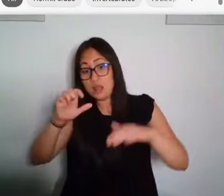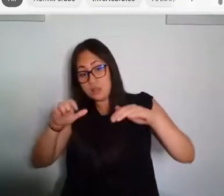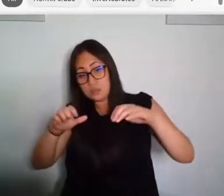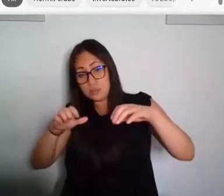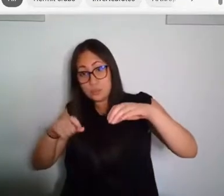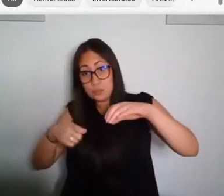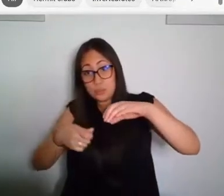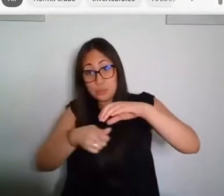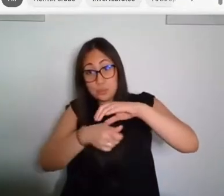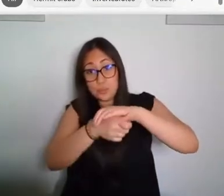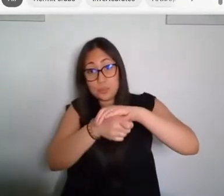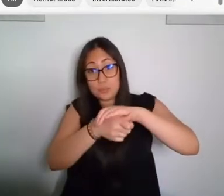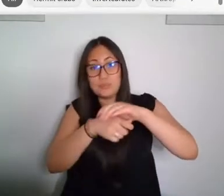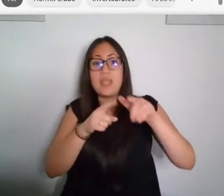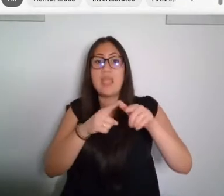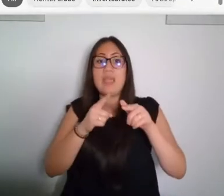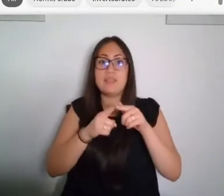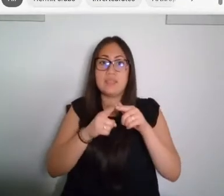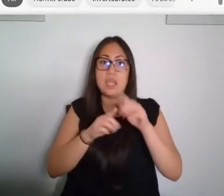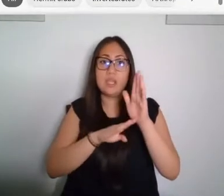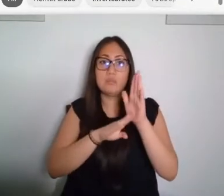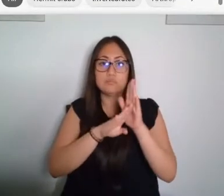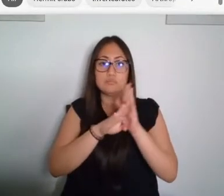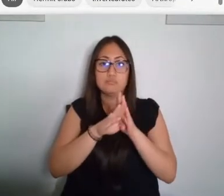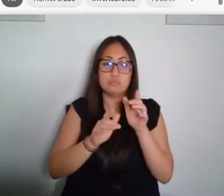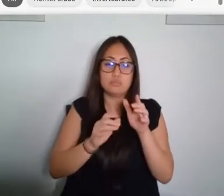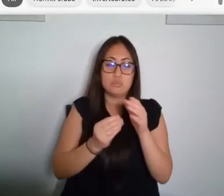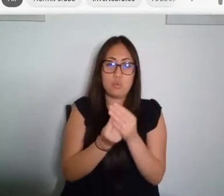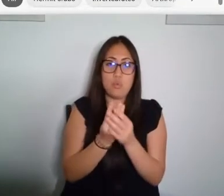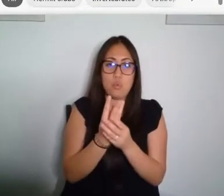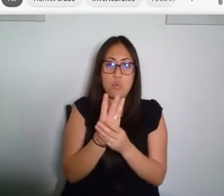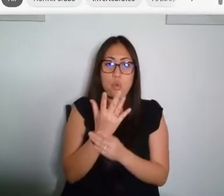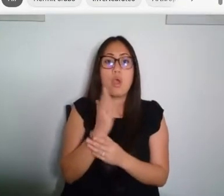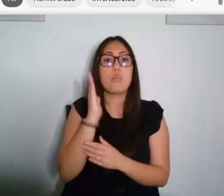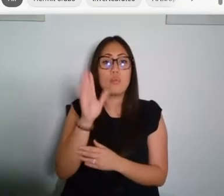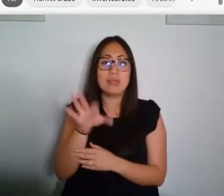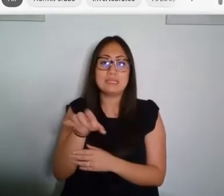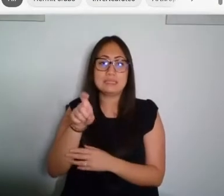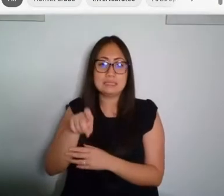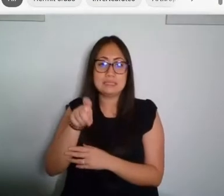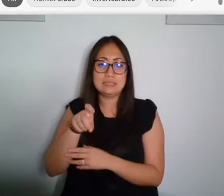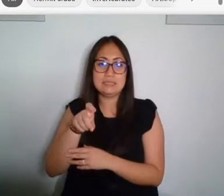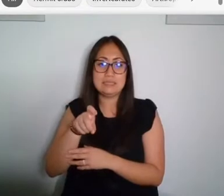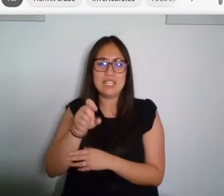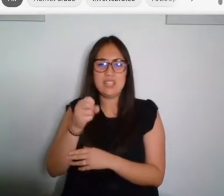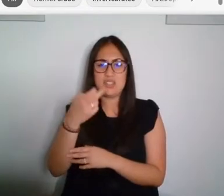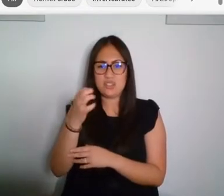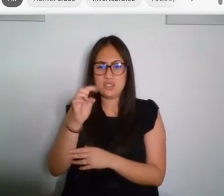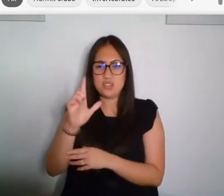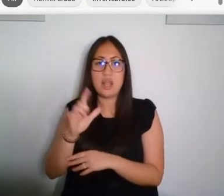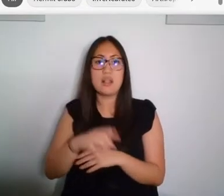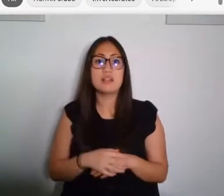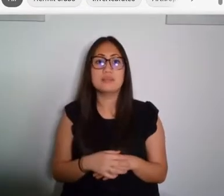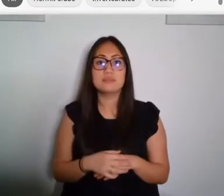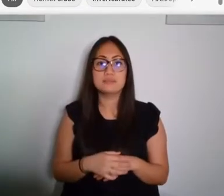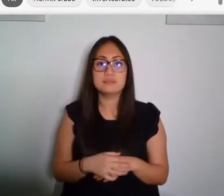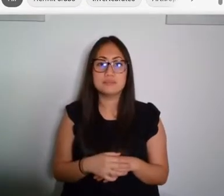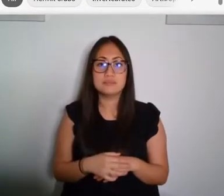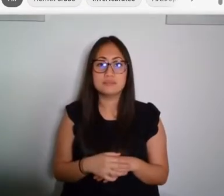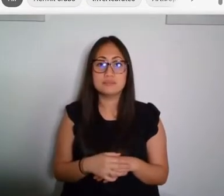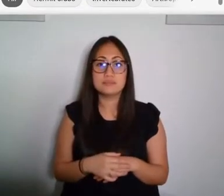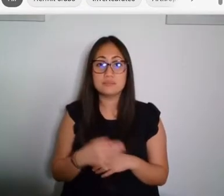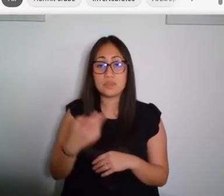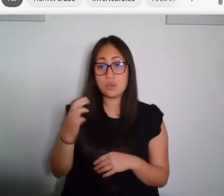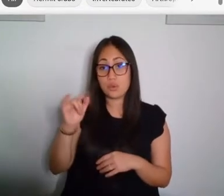as they grow, they'll need bigger shells. Often, there aren't many empty gastropod shells just lying around, so hermit crabs will